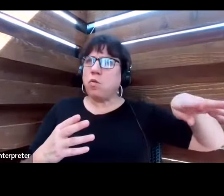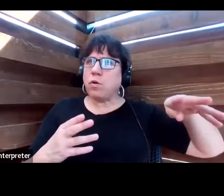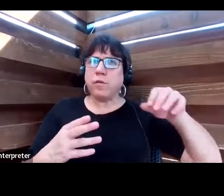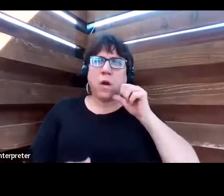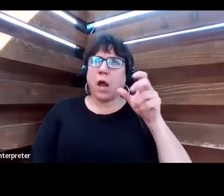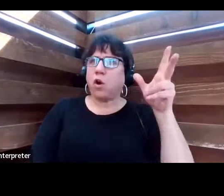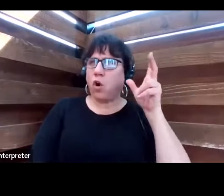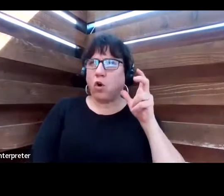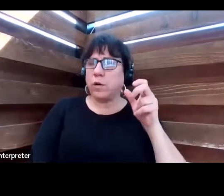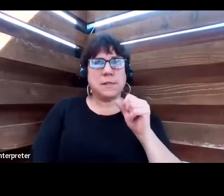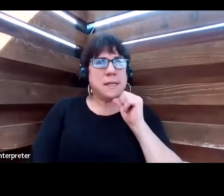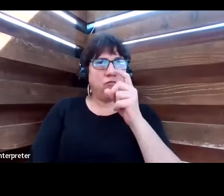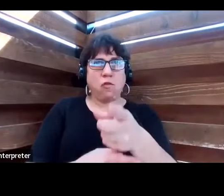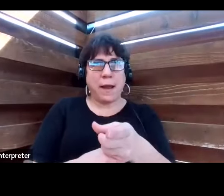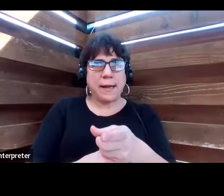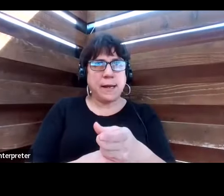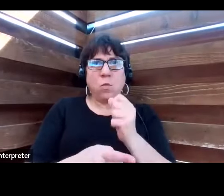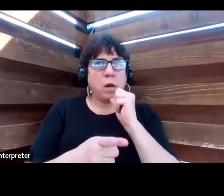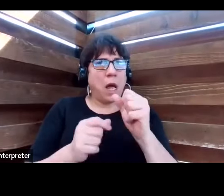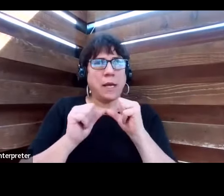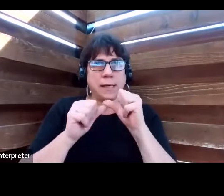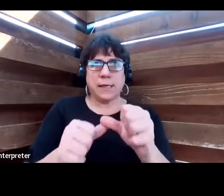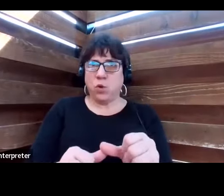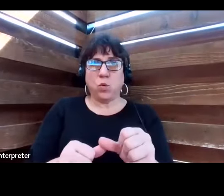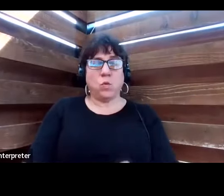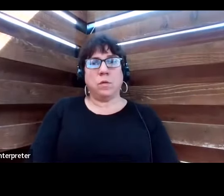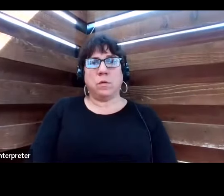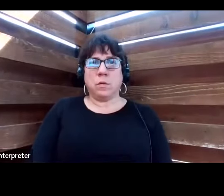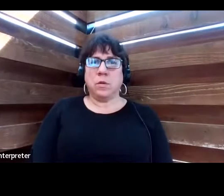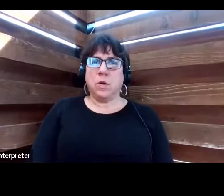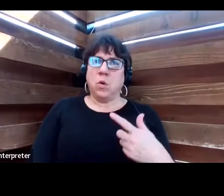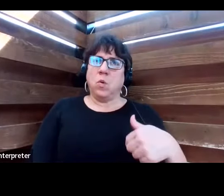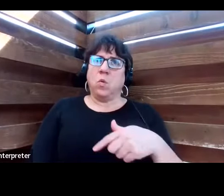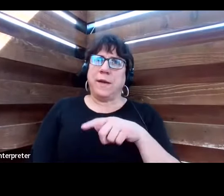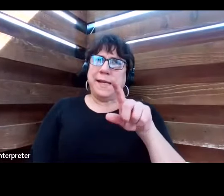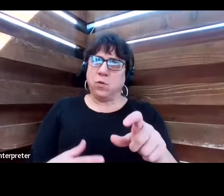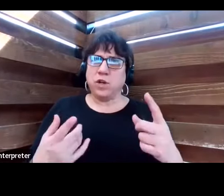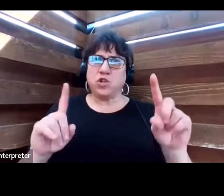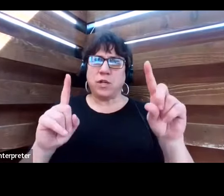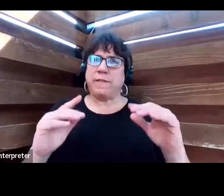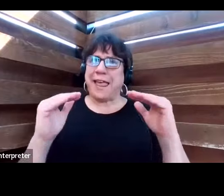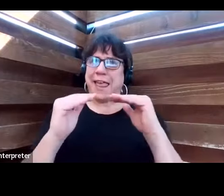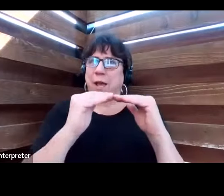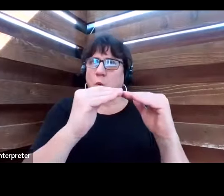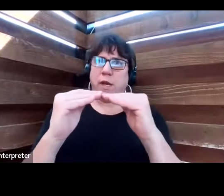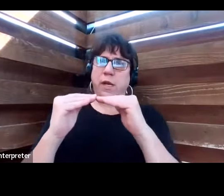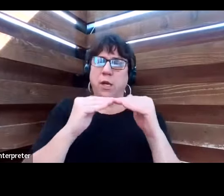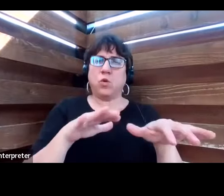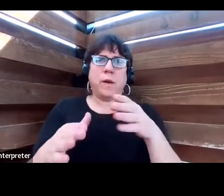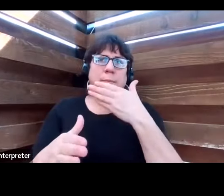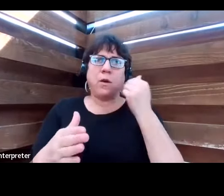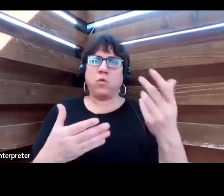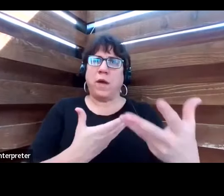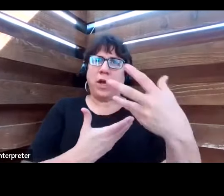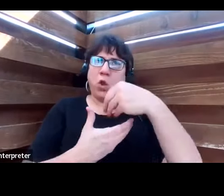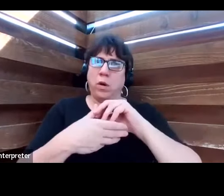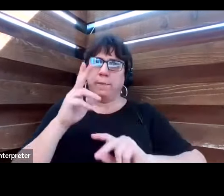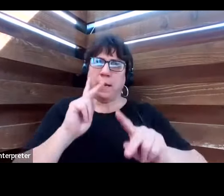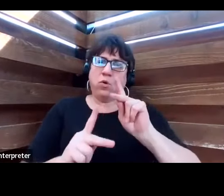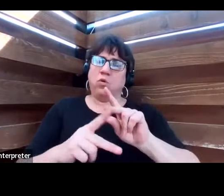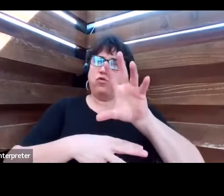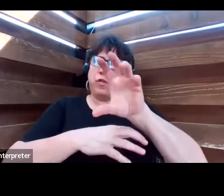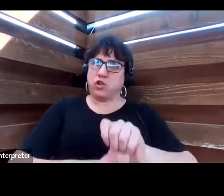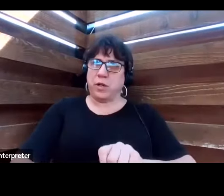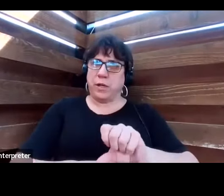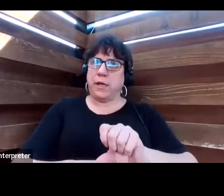That's not right, that's and it will not continue. We must achieve equity by doing better to include people who have traditionally